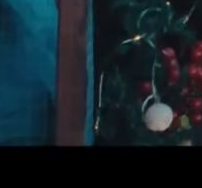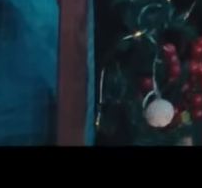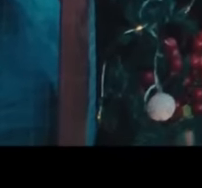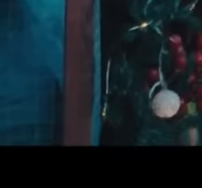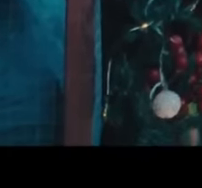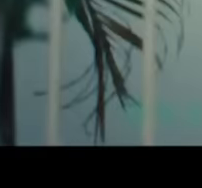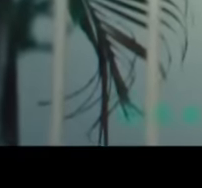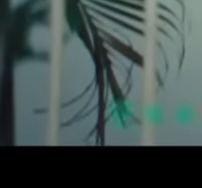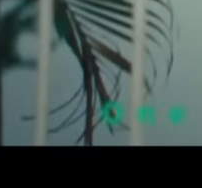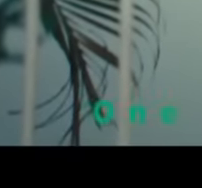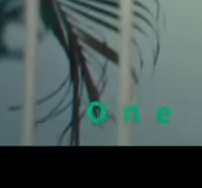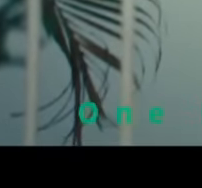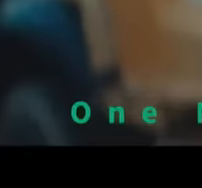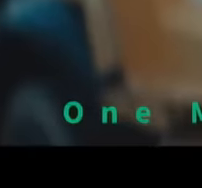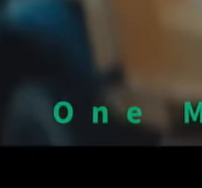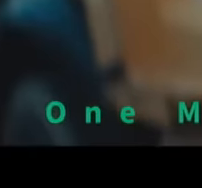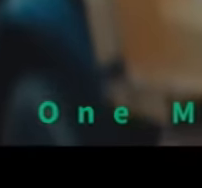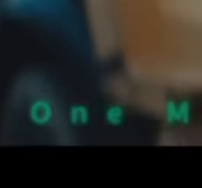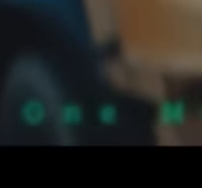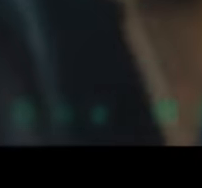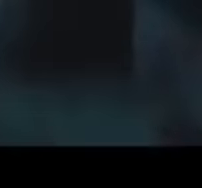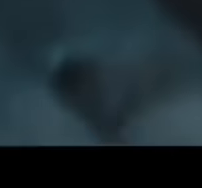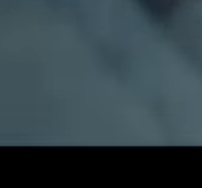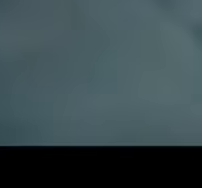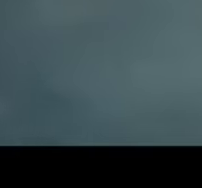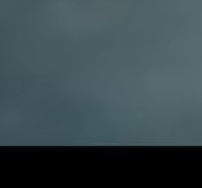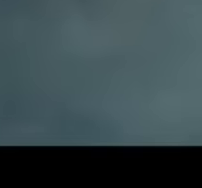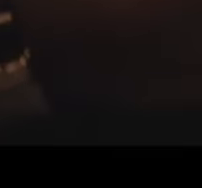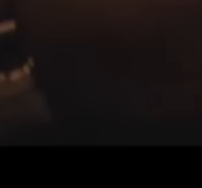One more expression of gratitude.